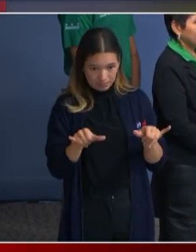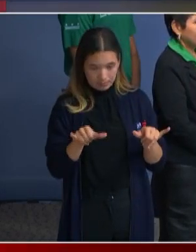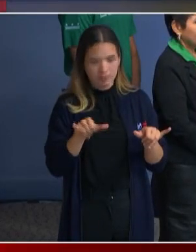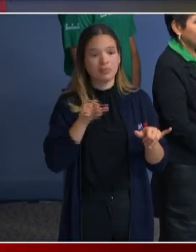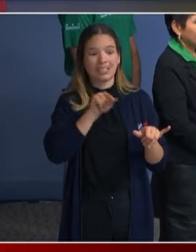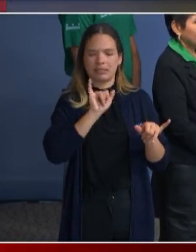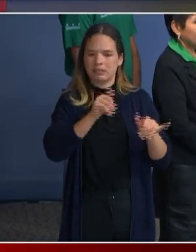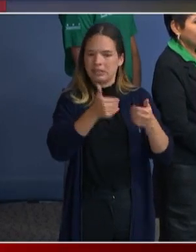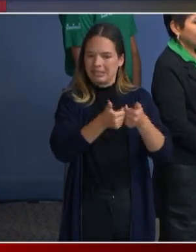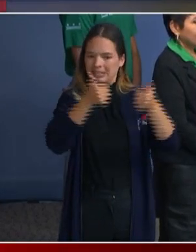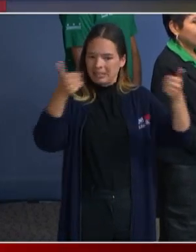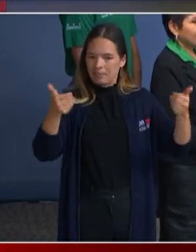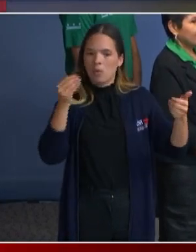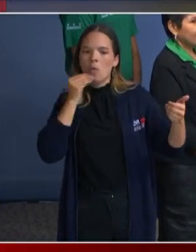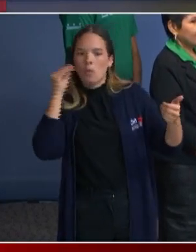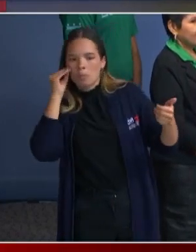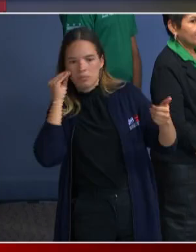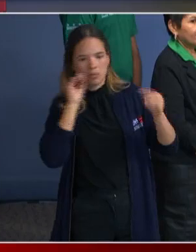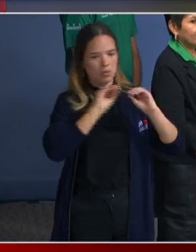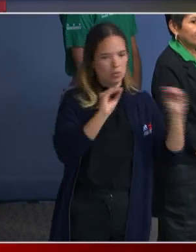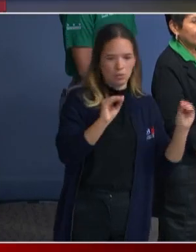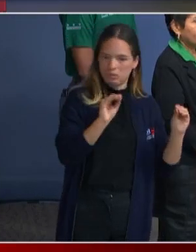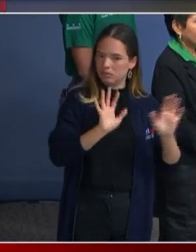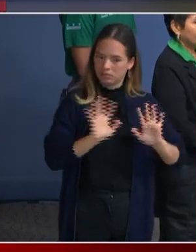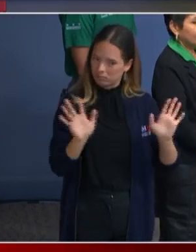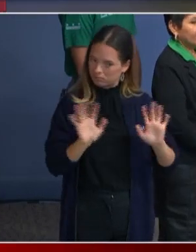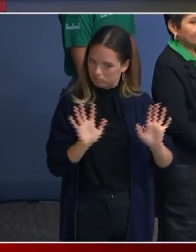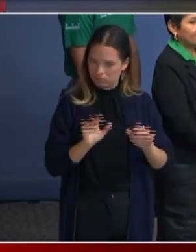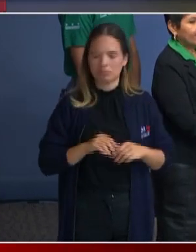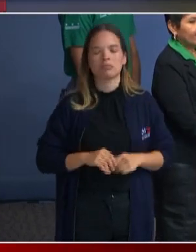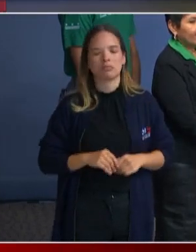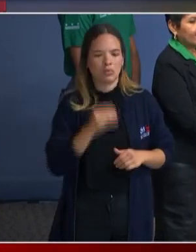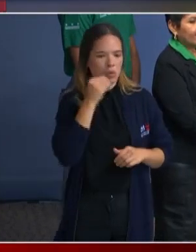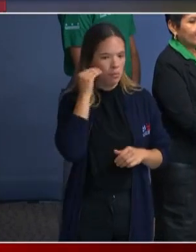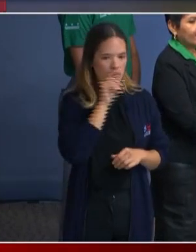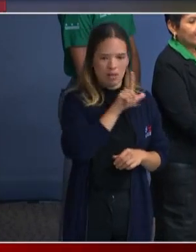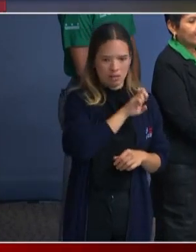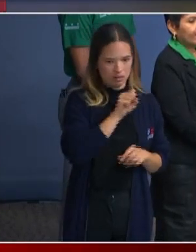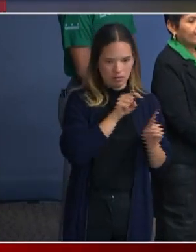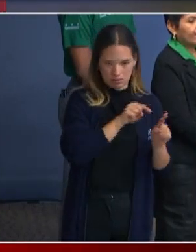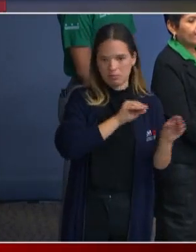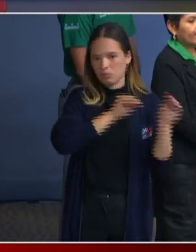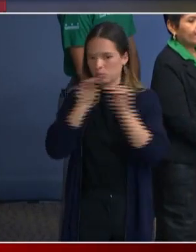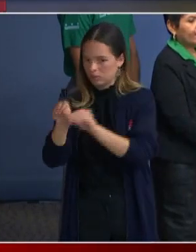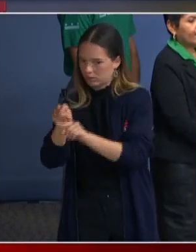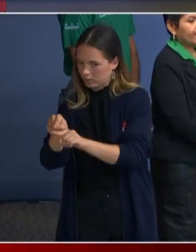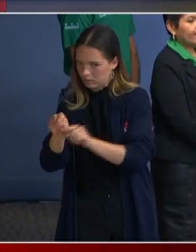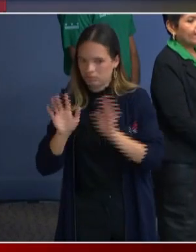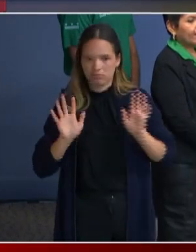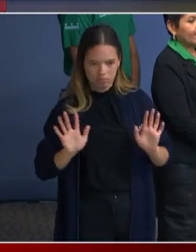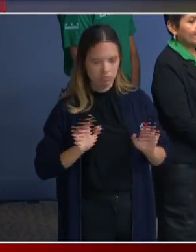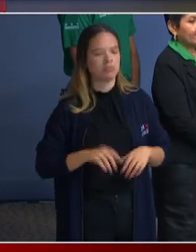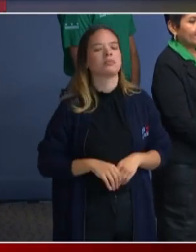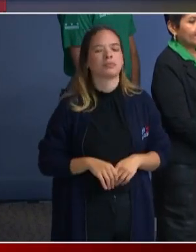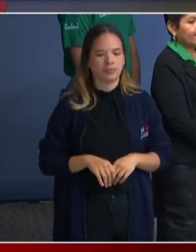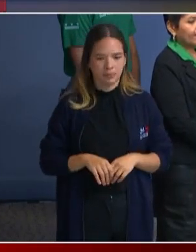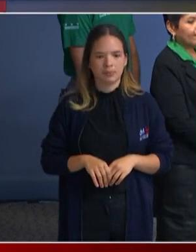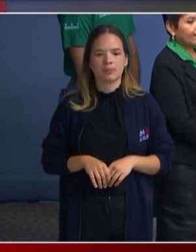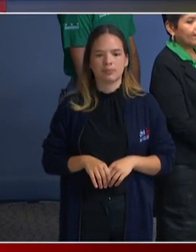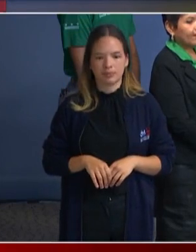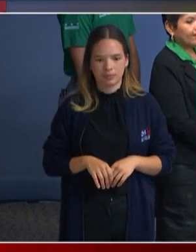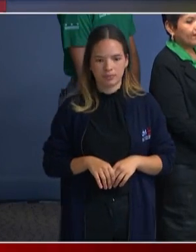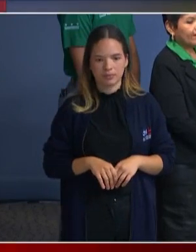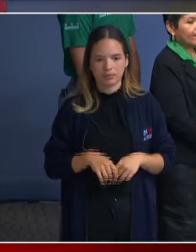that is tailored to the needs of migrants and ensures our response to this humanitarian crisis